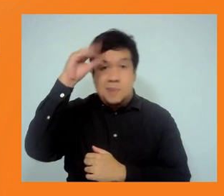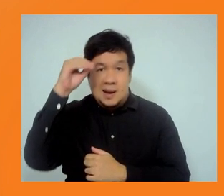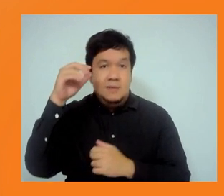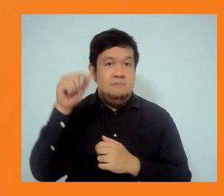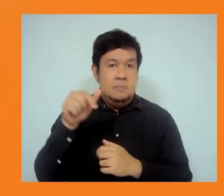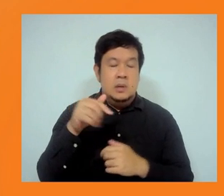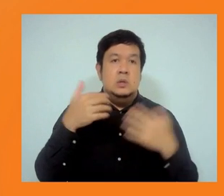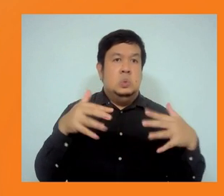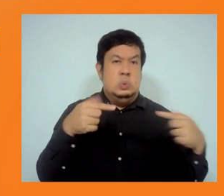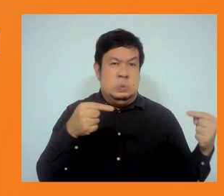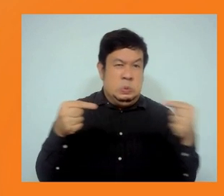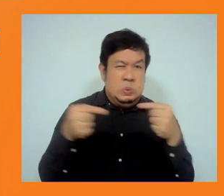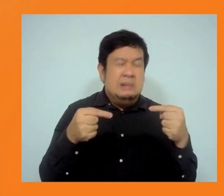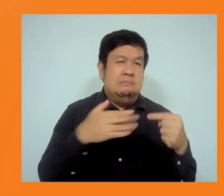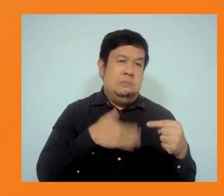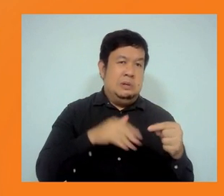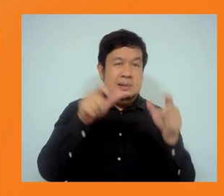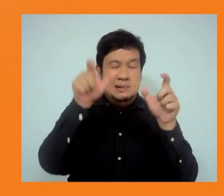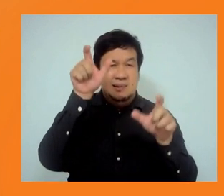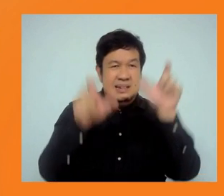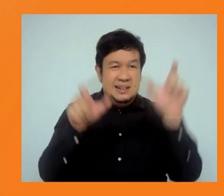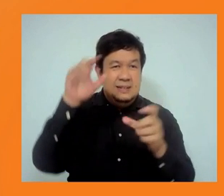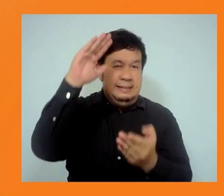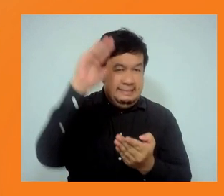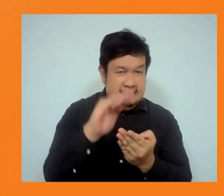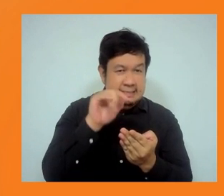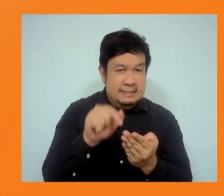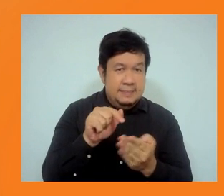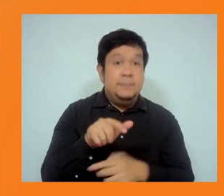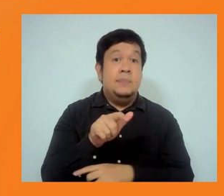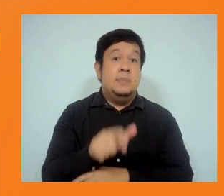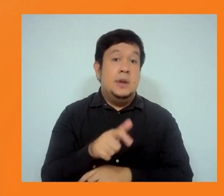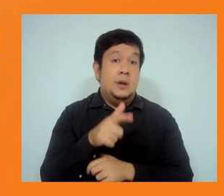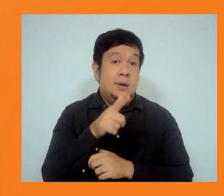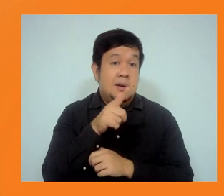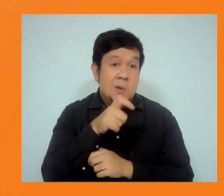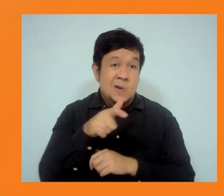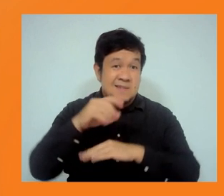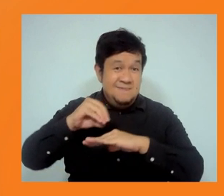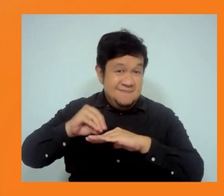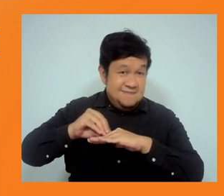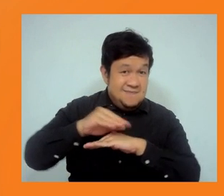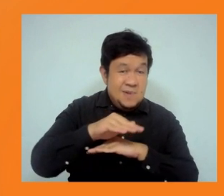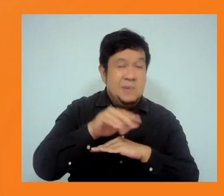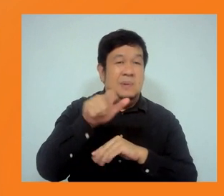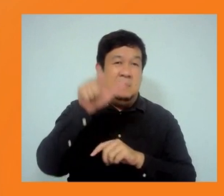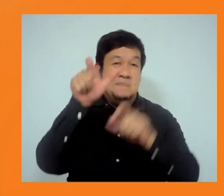This would include, for example, greater focus on people in poverty, as well as people of